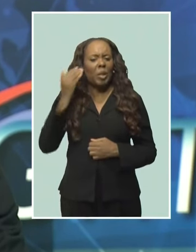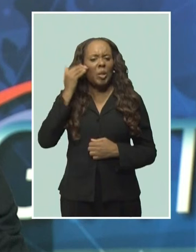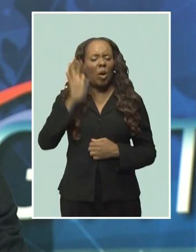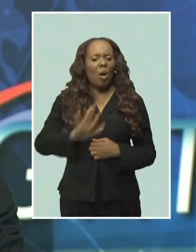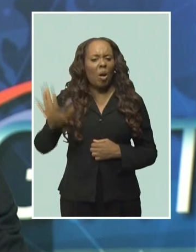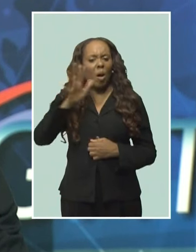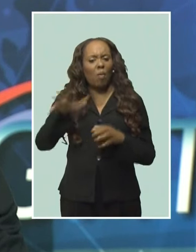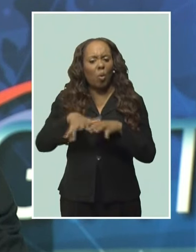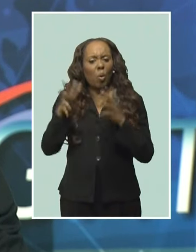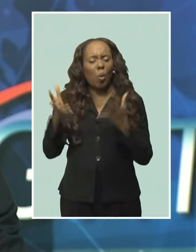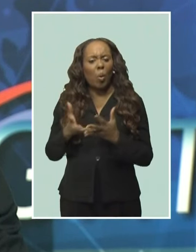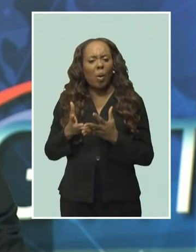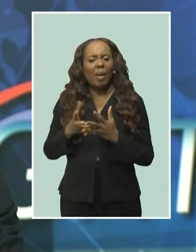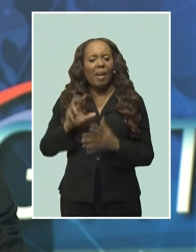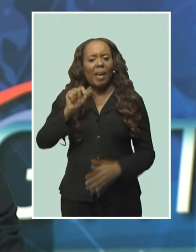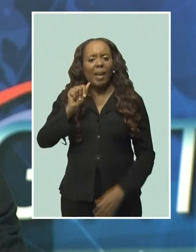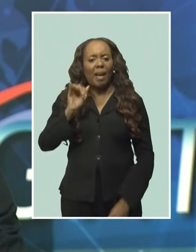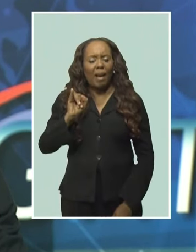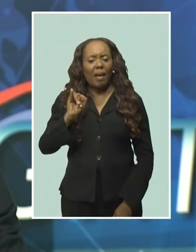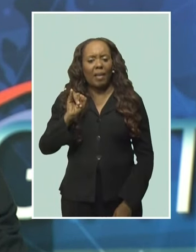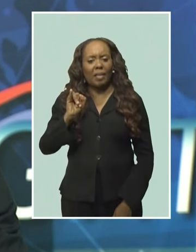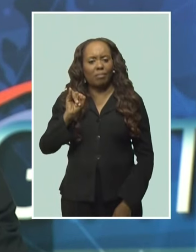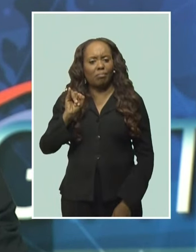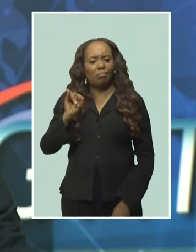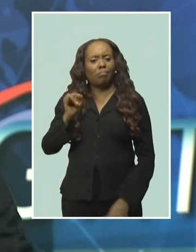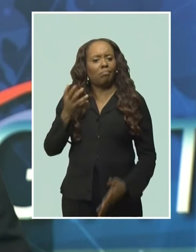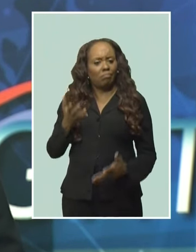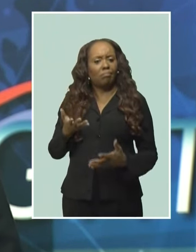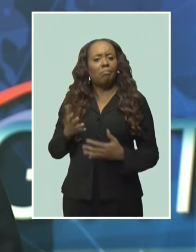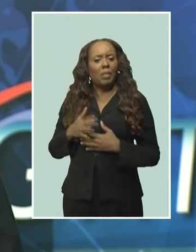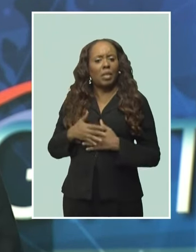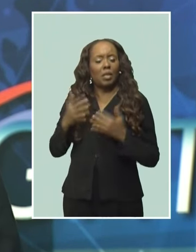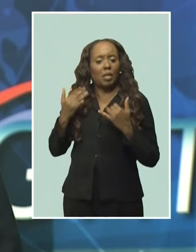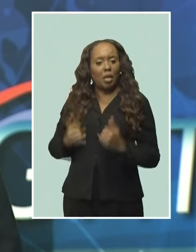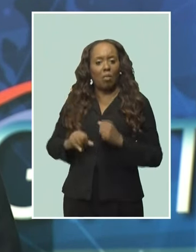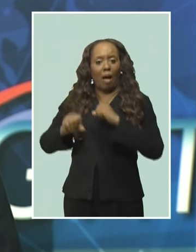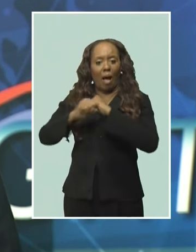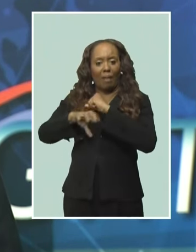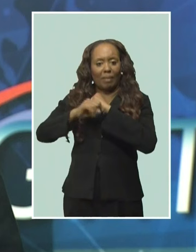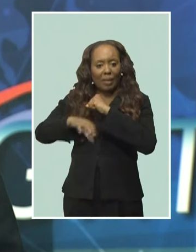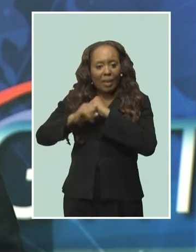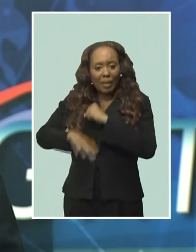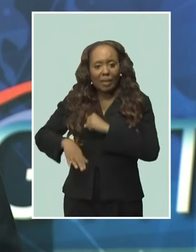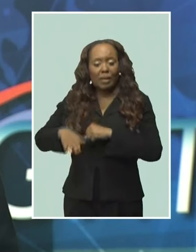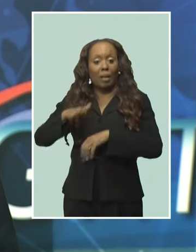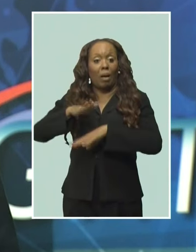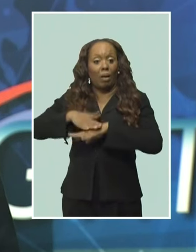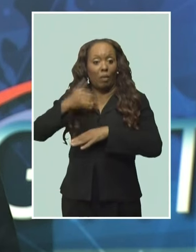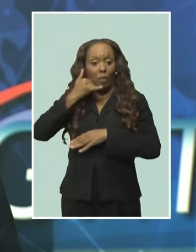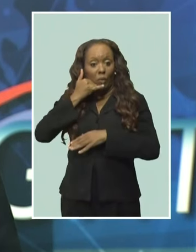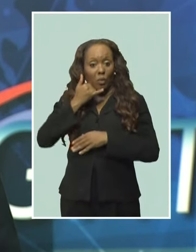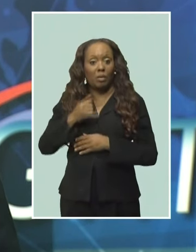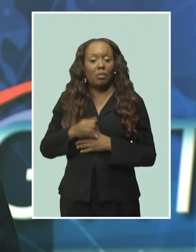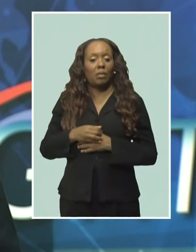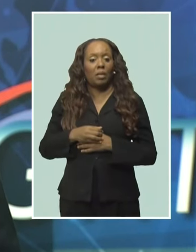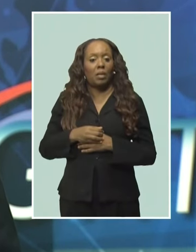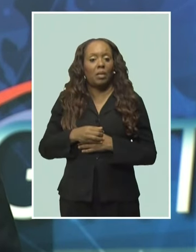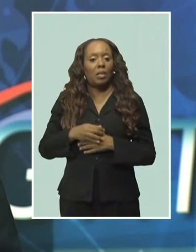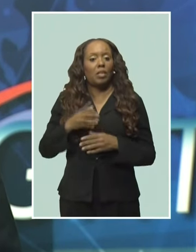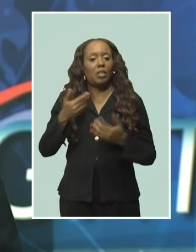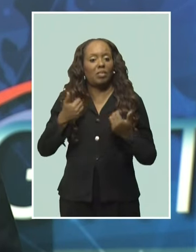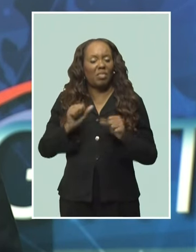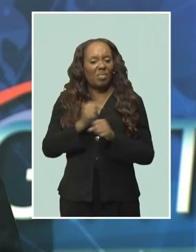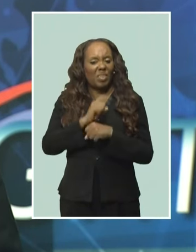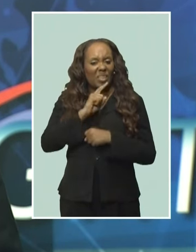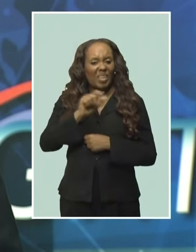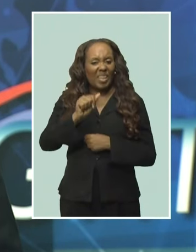of the use of artificial intelligence to push advertising on cell phones, the code tries to ensure AI is used in a fair